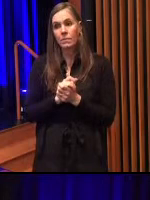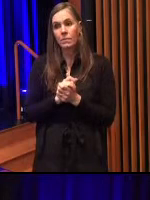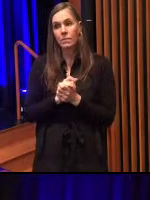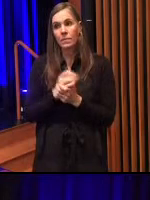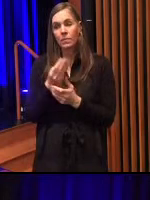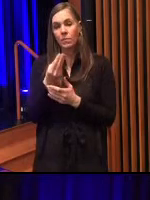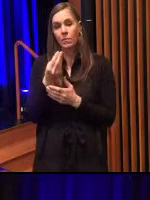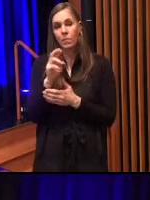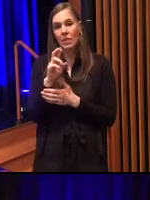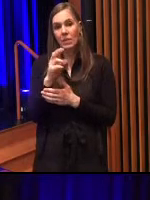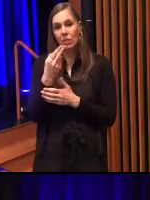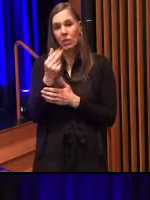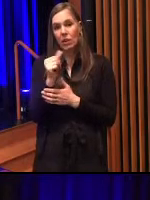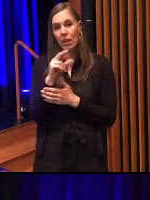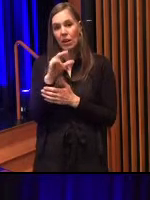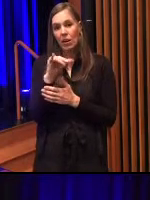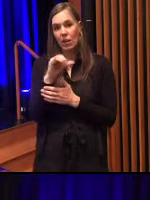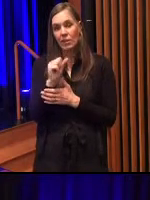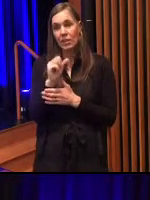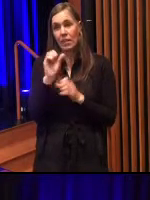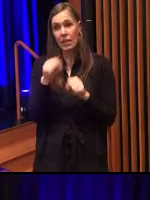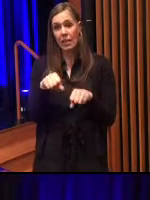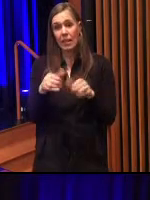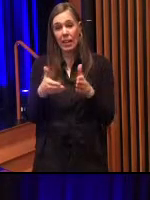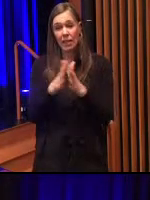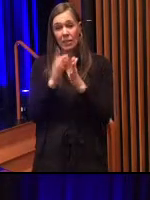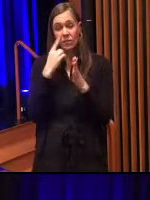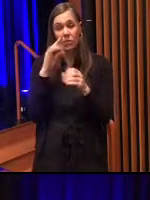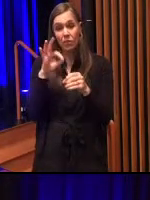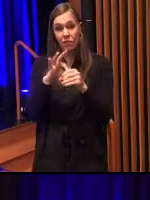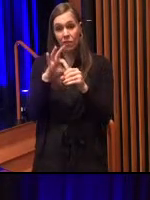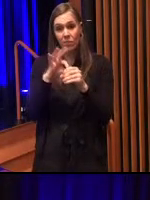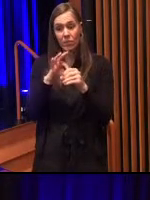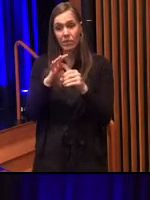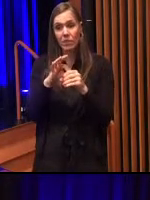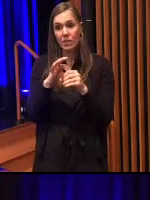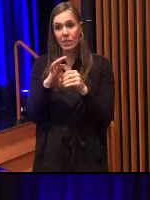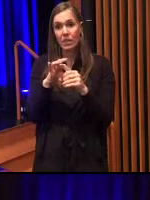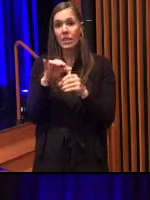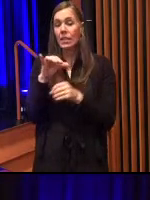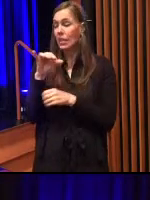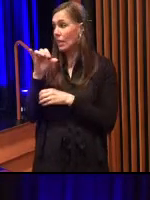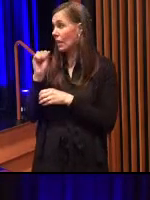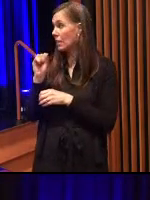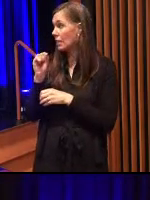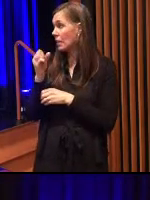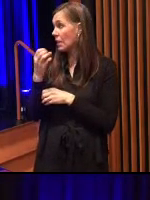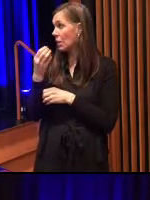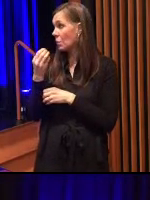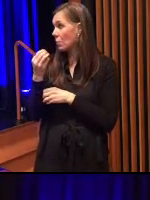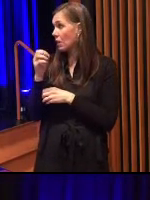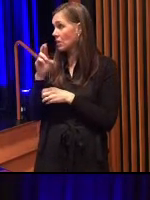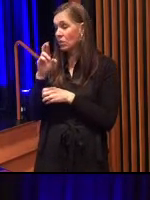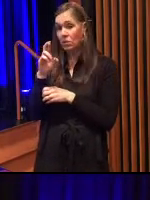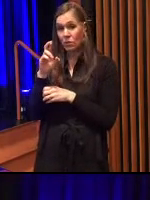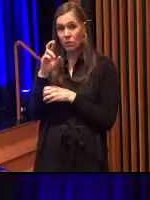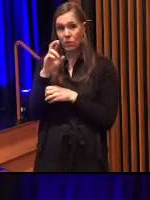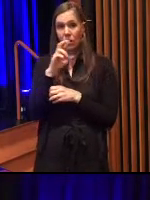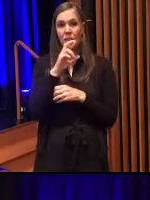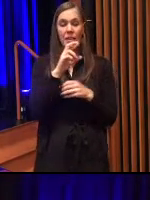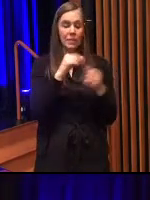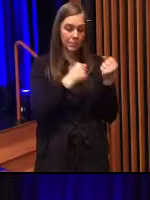Mr. Harris, can we call for a vote? Yes, Ms. Acting President. Mr. Arroyo. Aye.